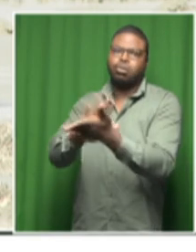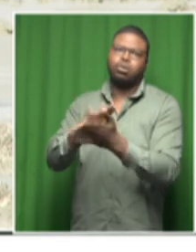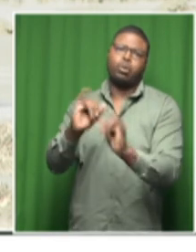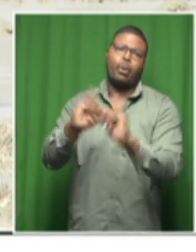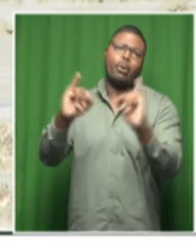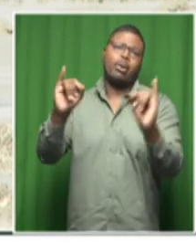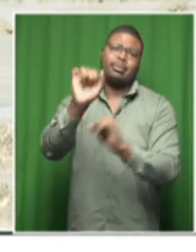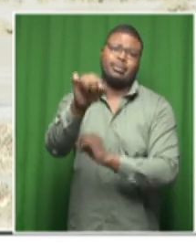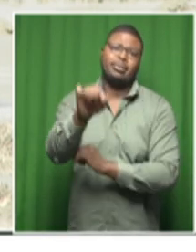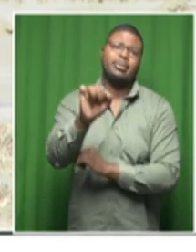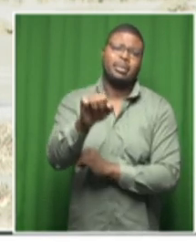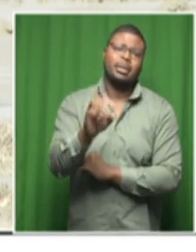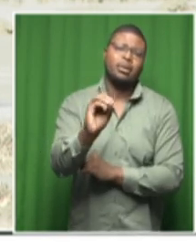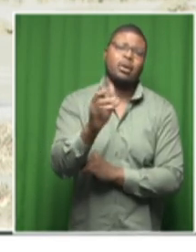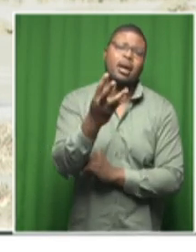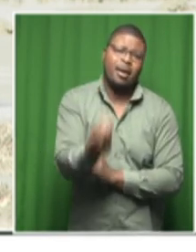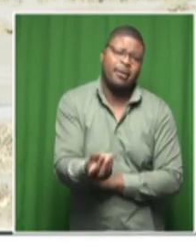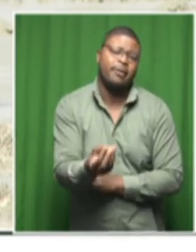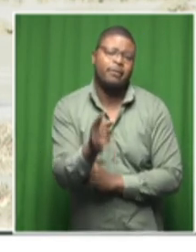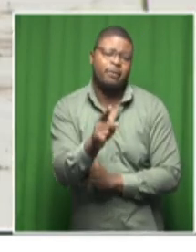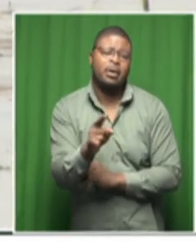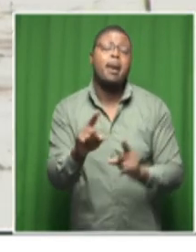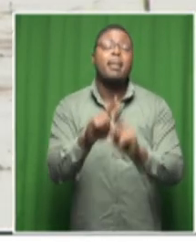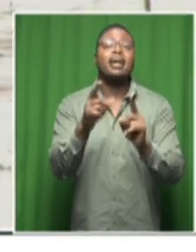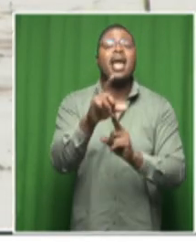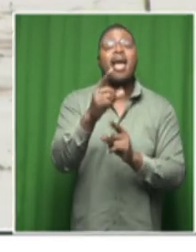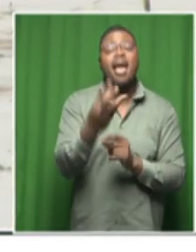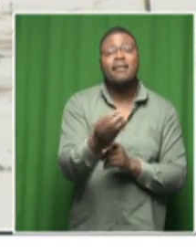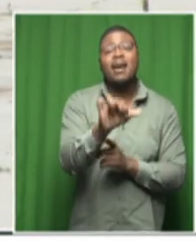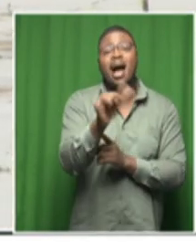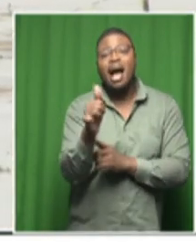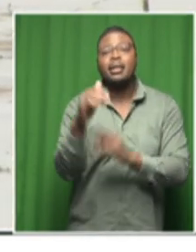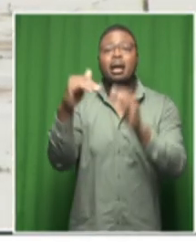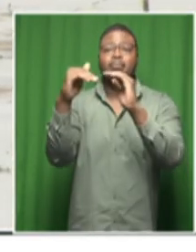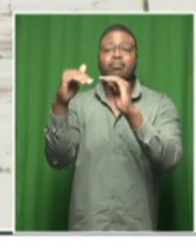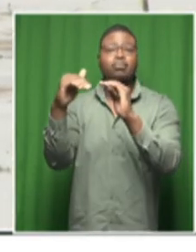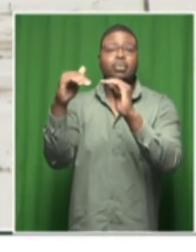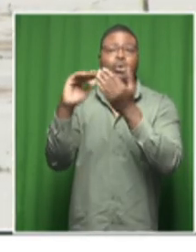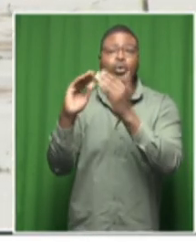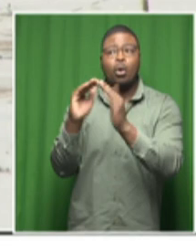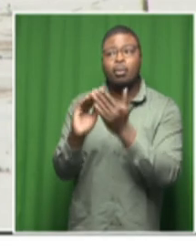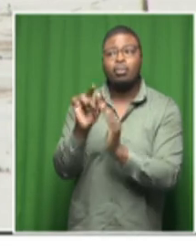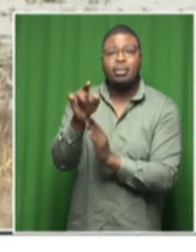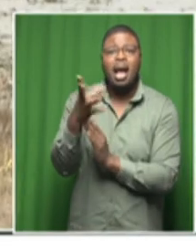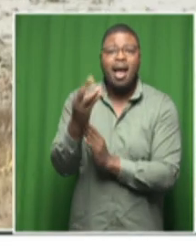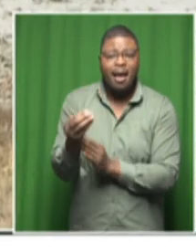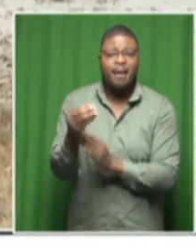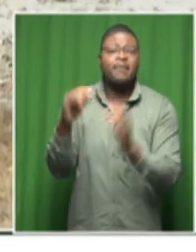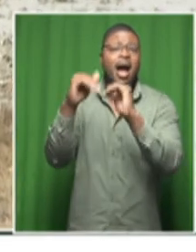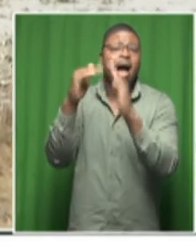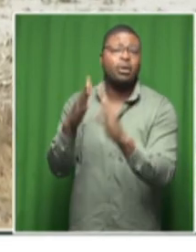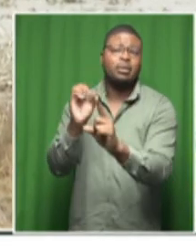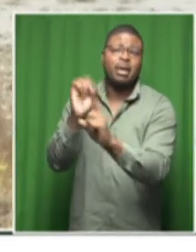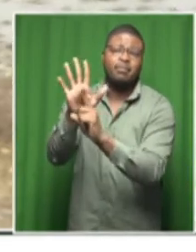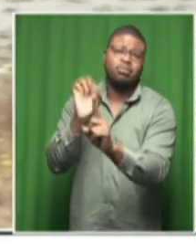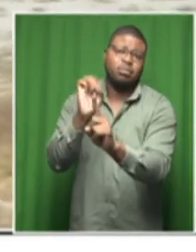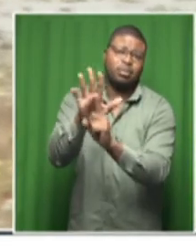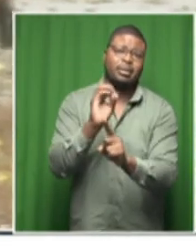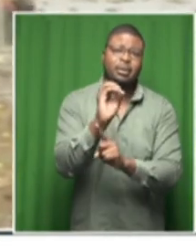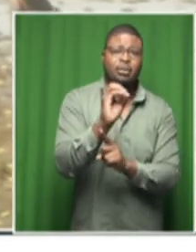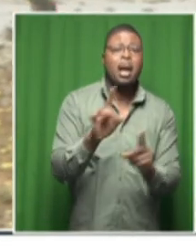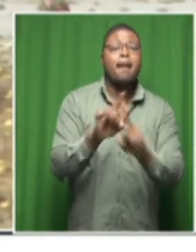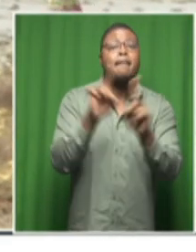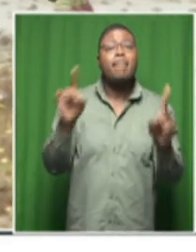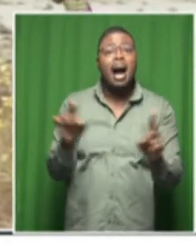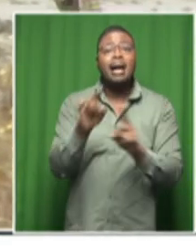the of houses that are affected but at least we do not have